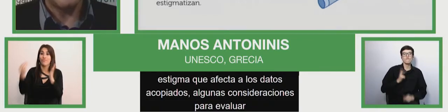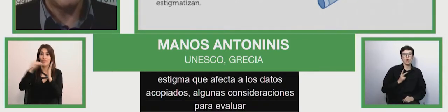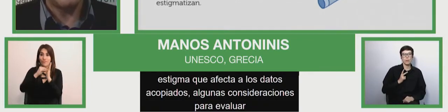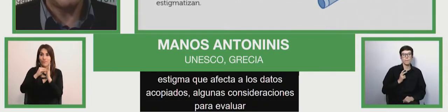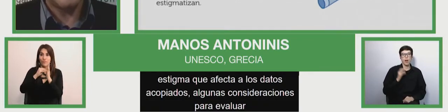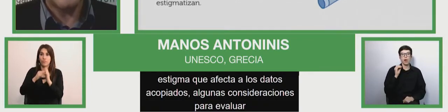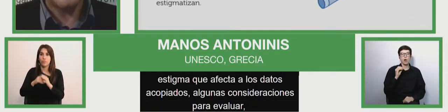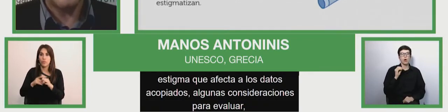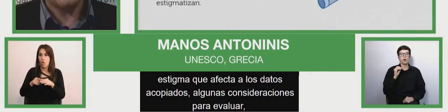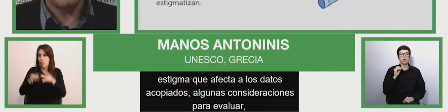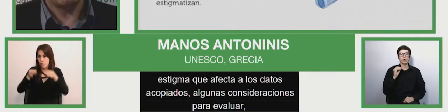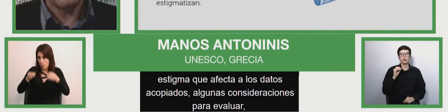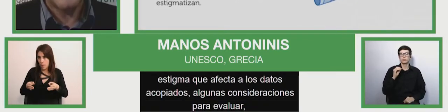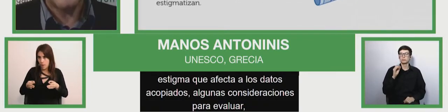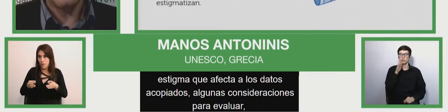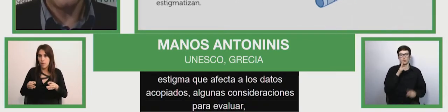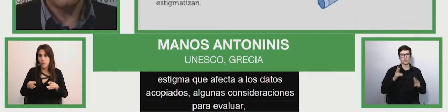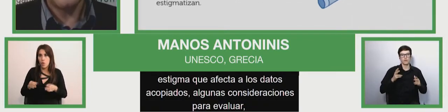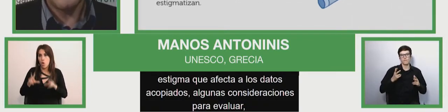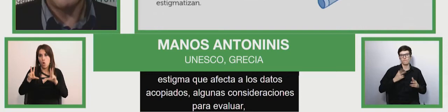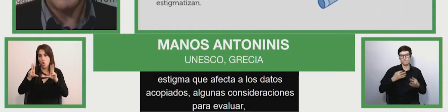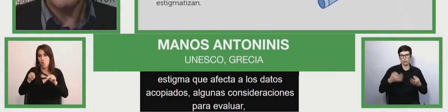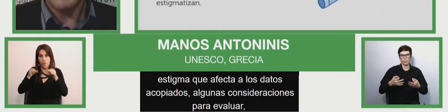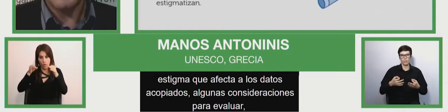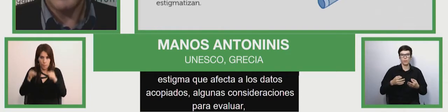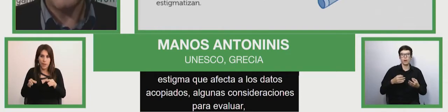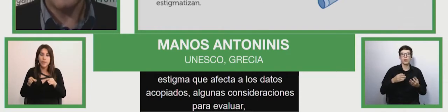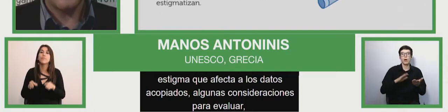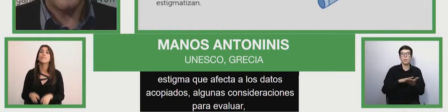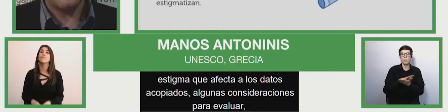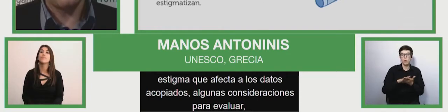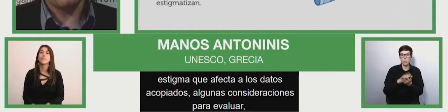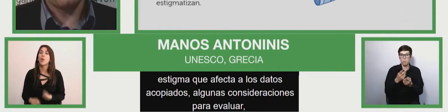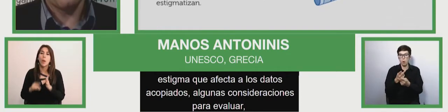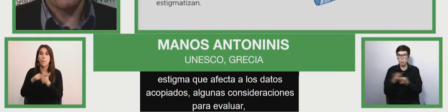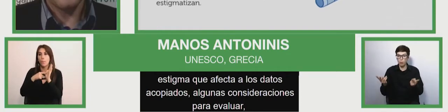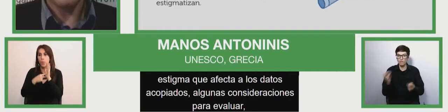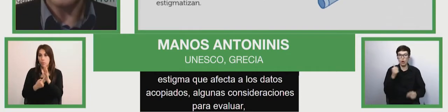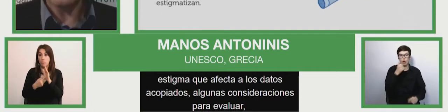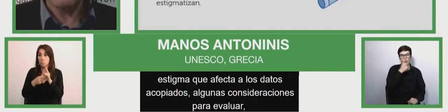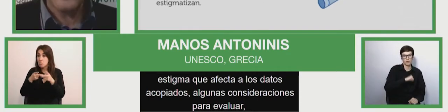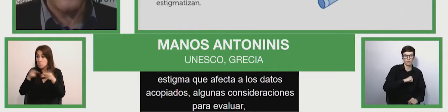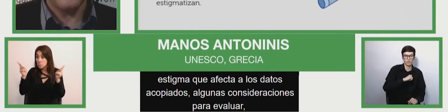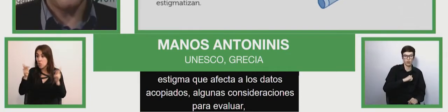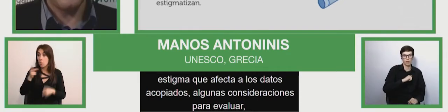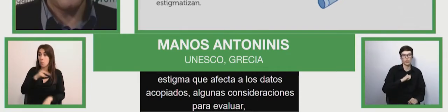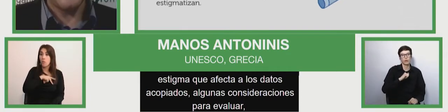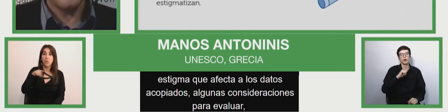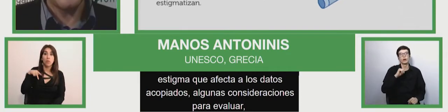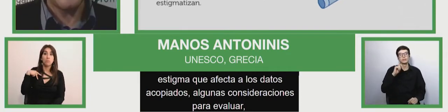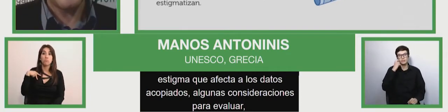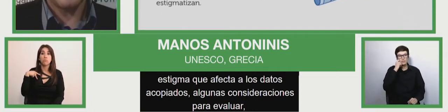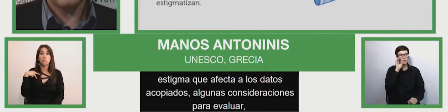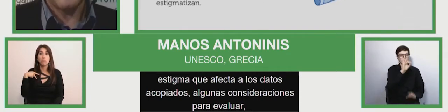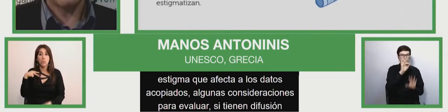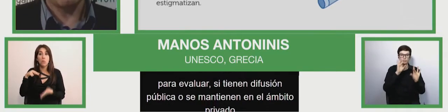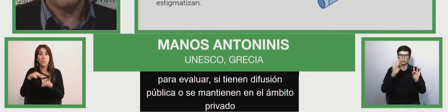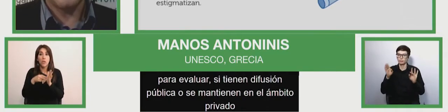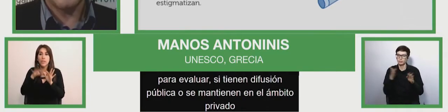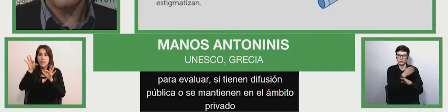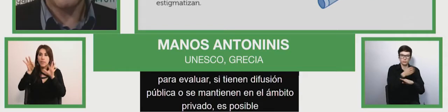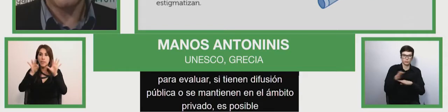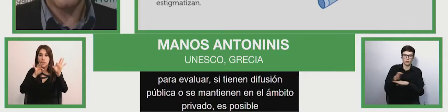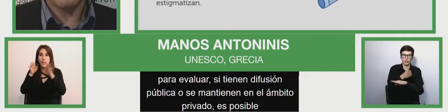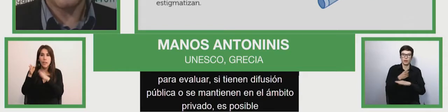public or private in nature. It is possible to minimize the impact, prejudicial